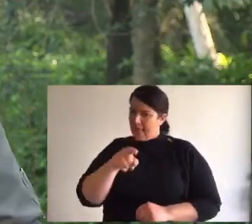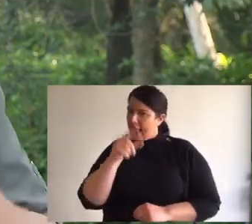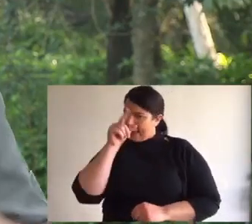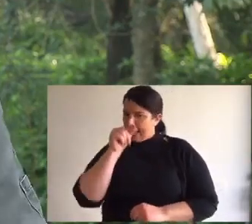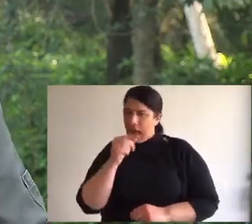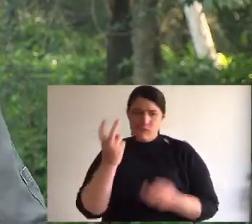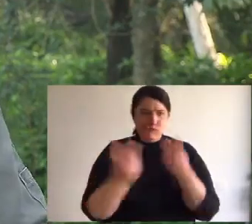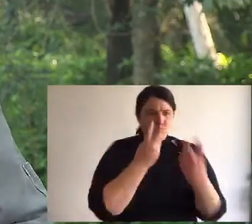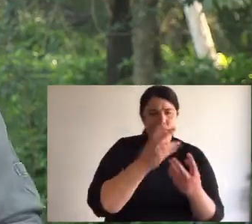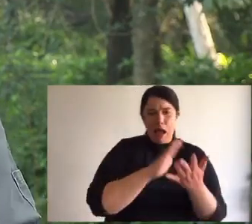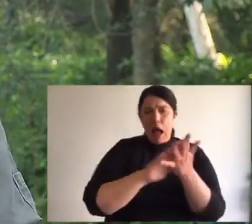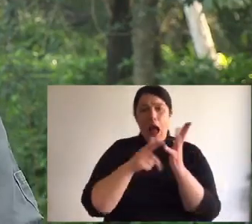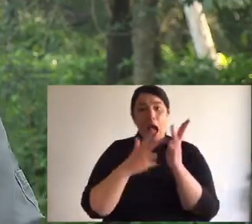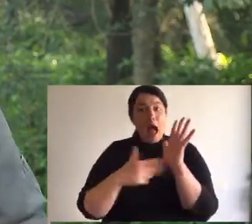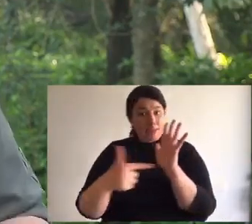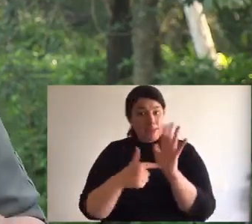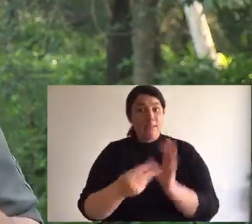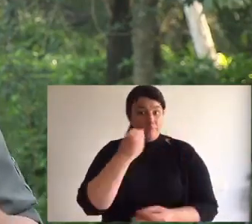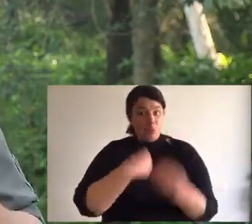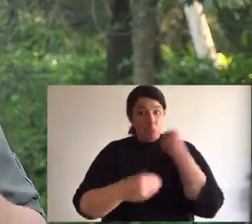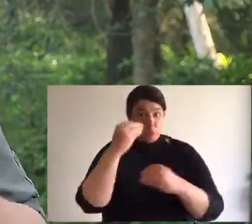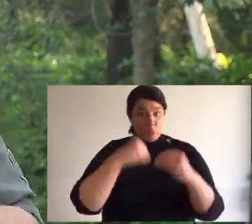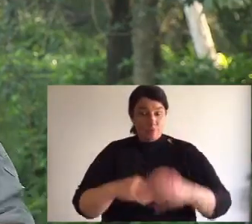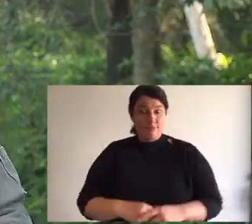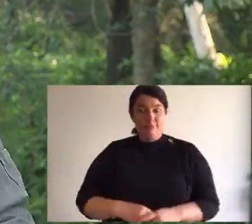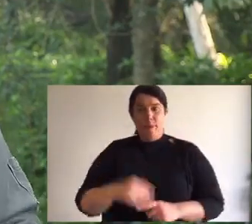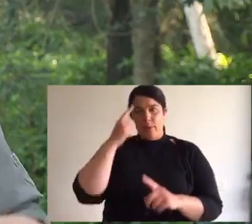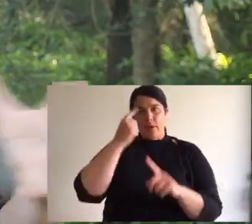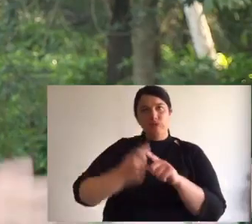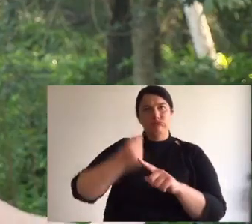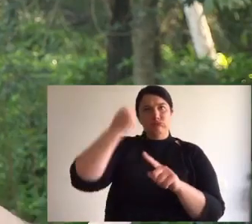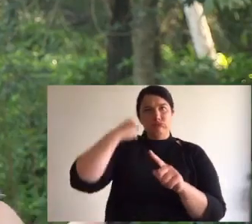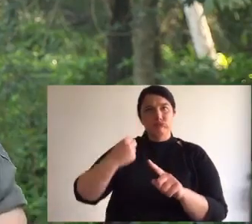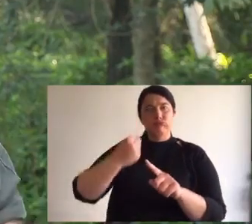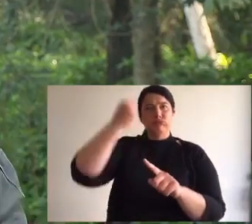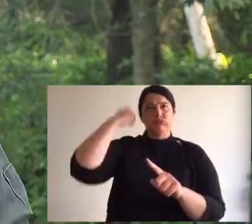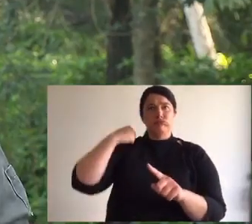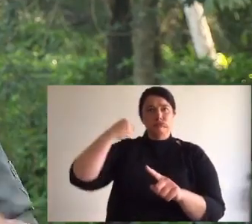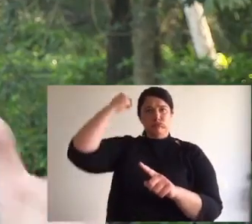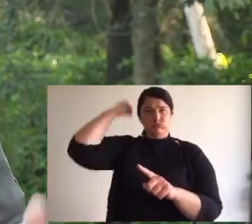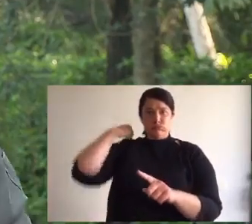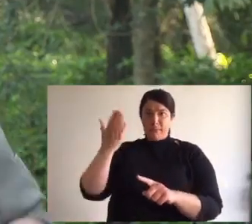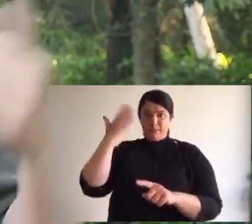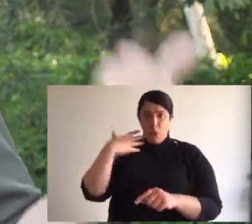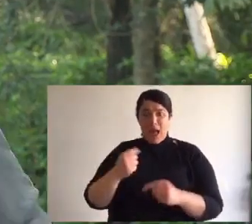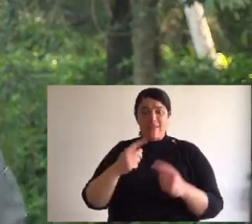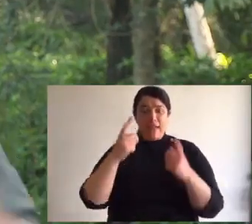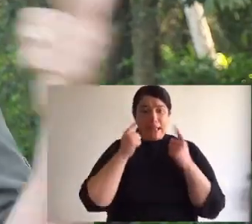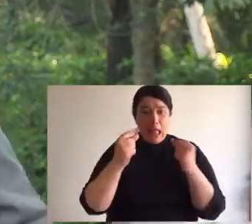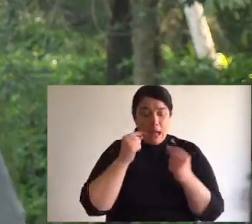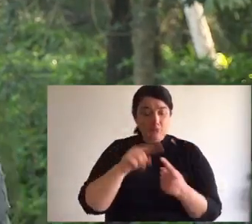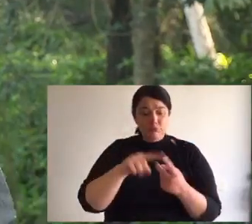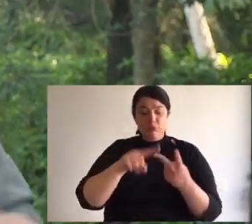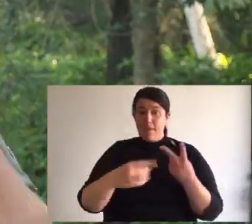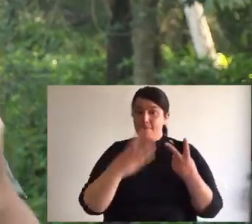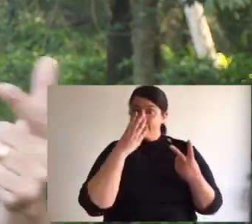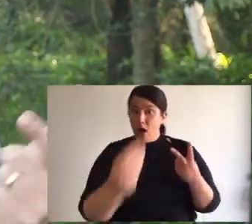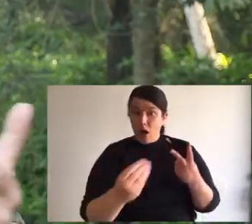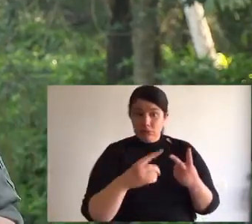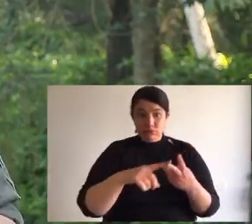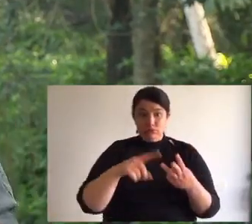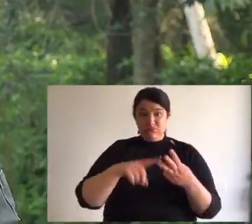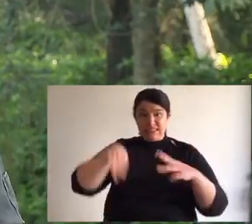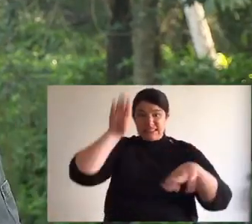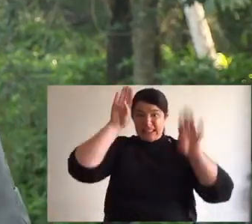But they are really capable predators. And when you go back a couple of hundred years in Australia, we didn't have cats or fox or